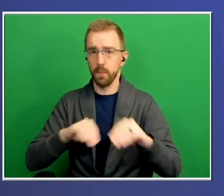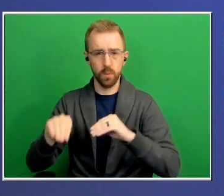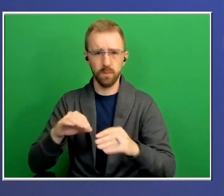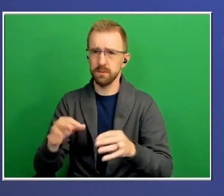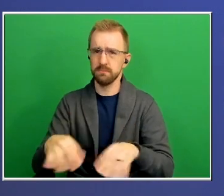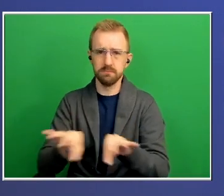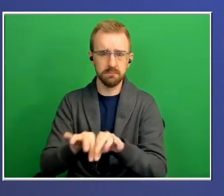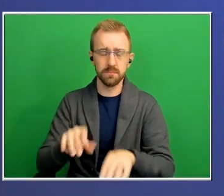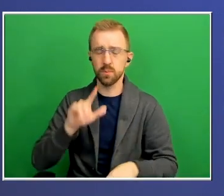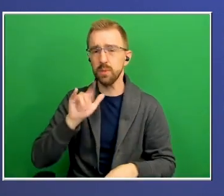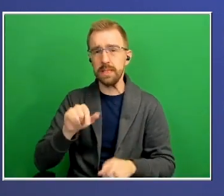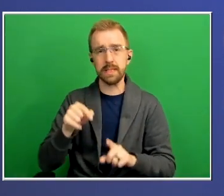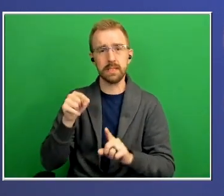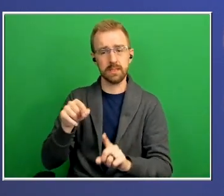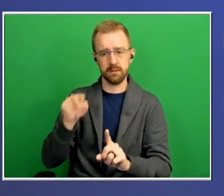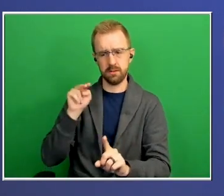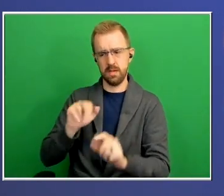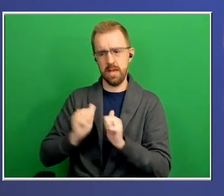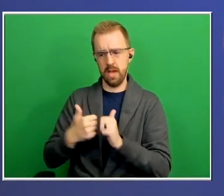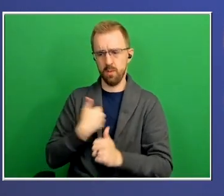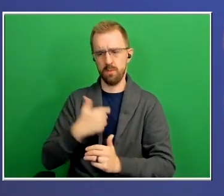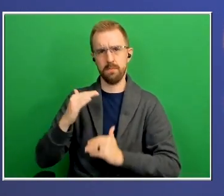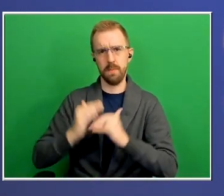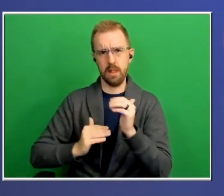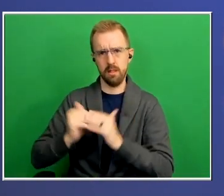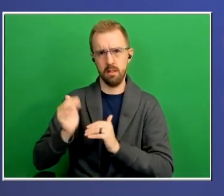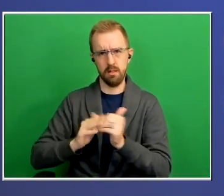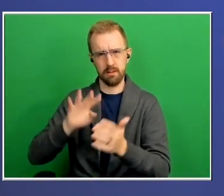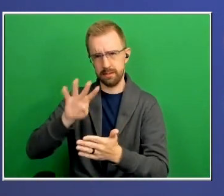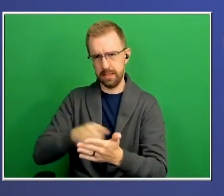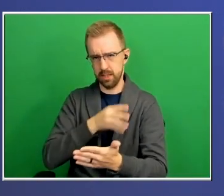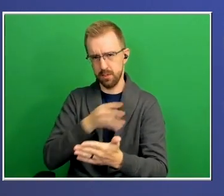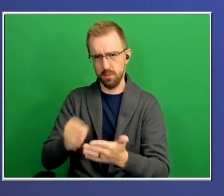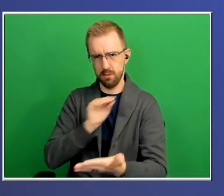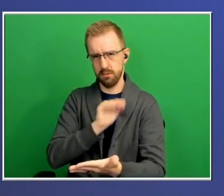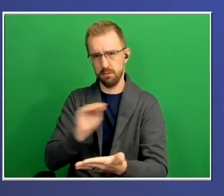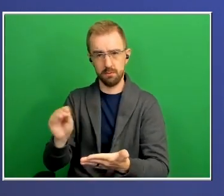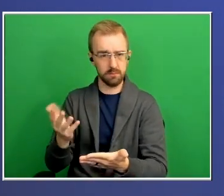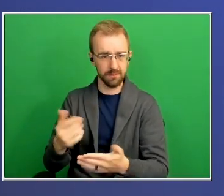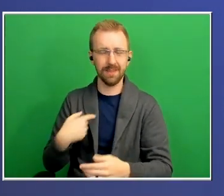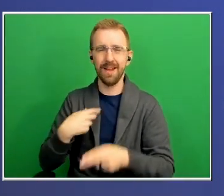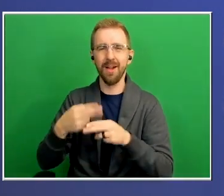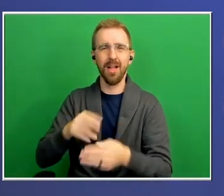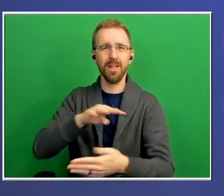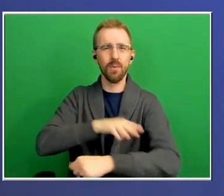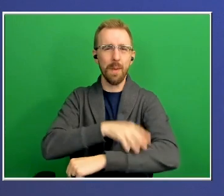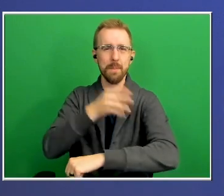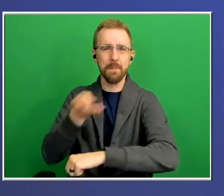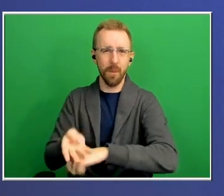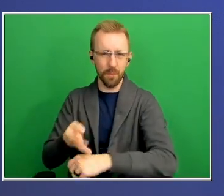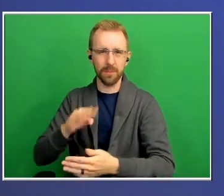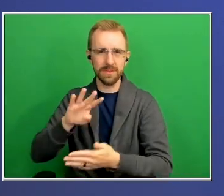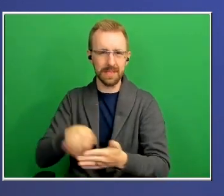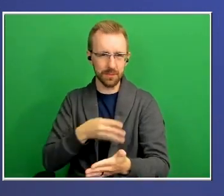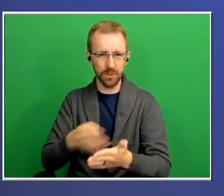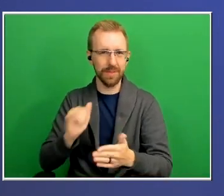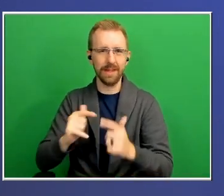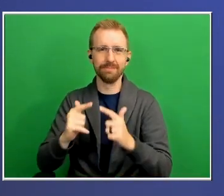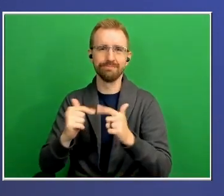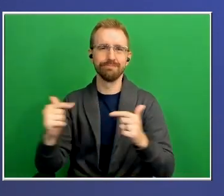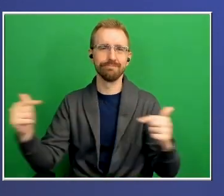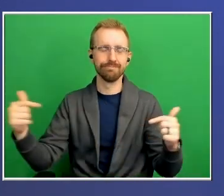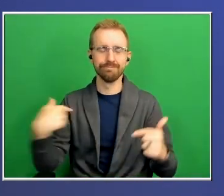at how do we build a schedule what i call the rainbow schedule which is just a diverse schedule of let's look at the